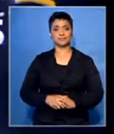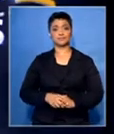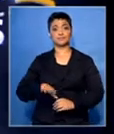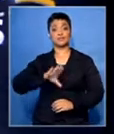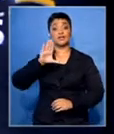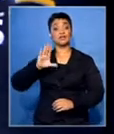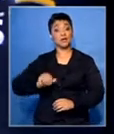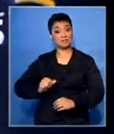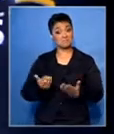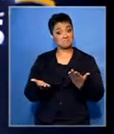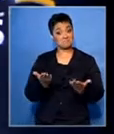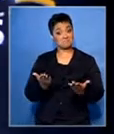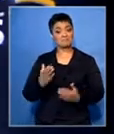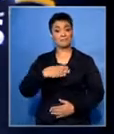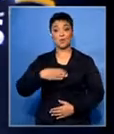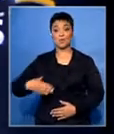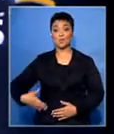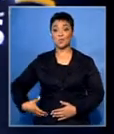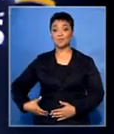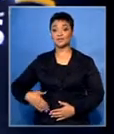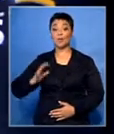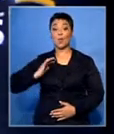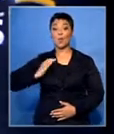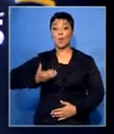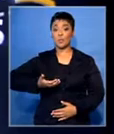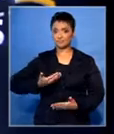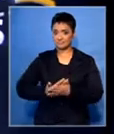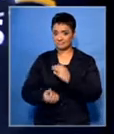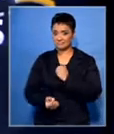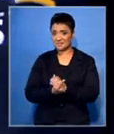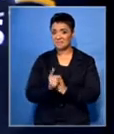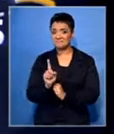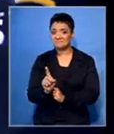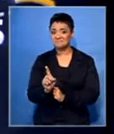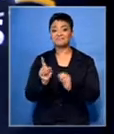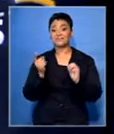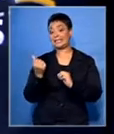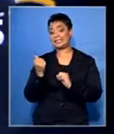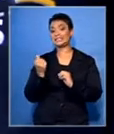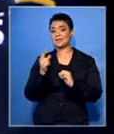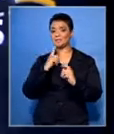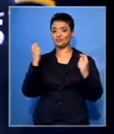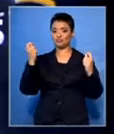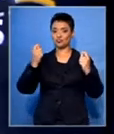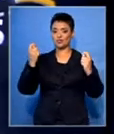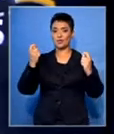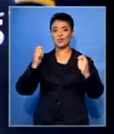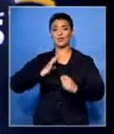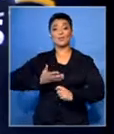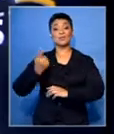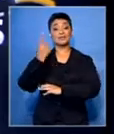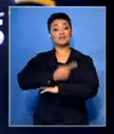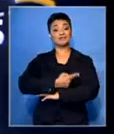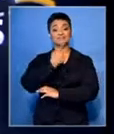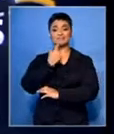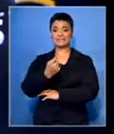South Africa could have a woman president, and it could happen any time. Speaking on the eve of Women's Day celebrations, President Jacob Zuma